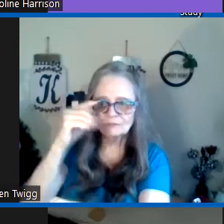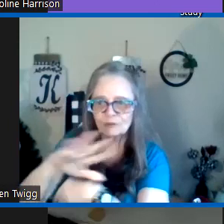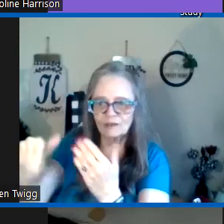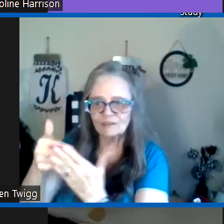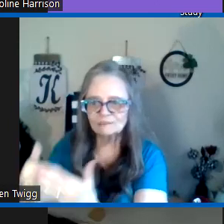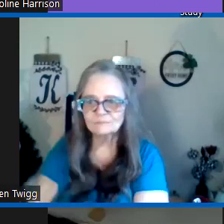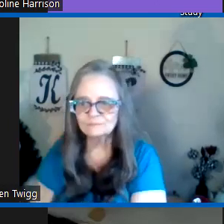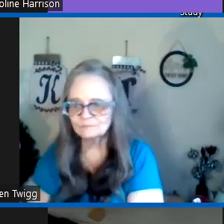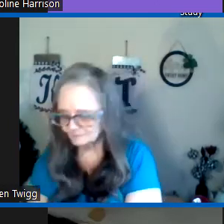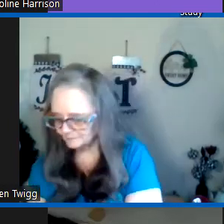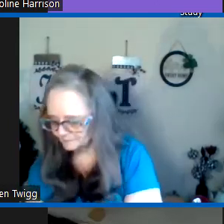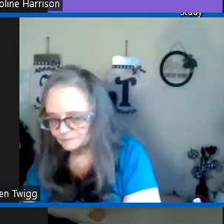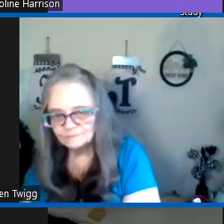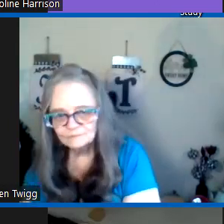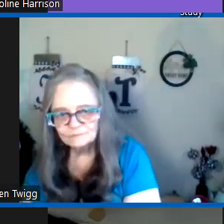for all